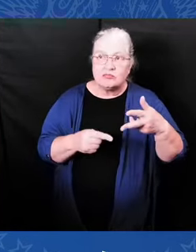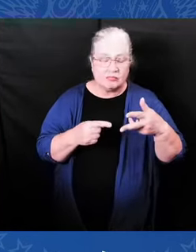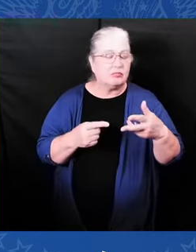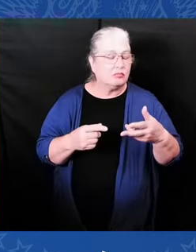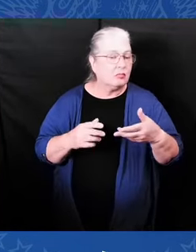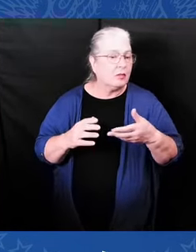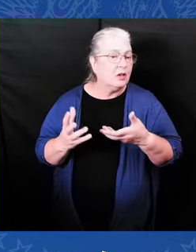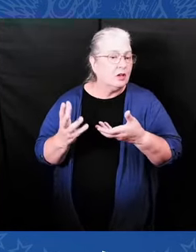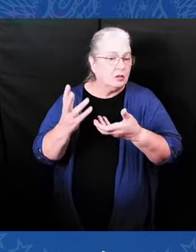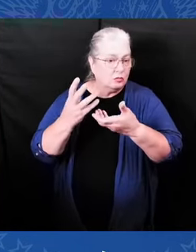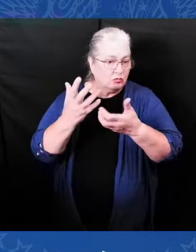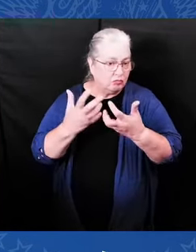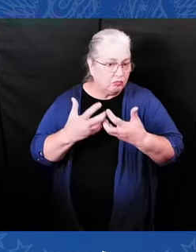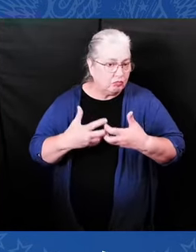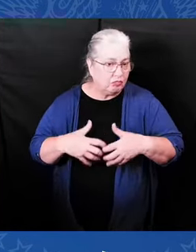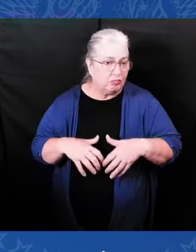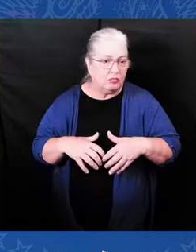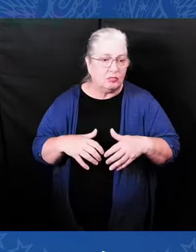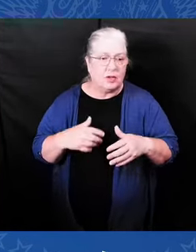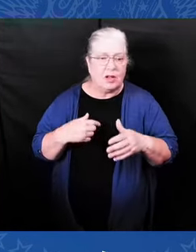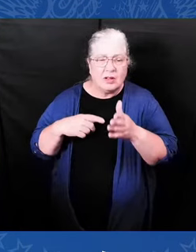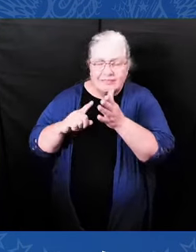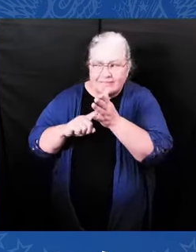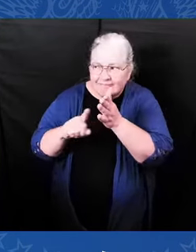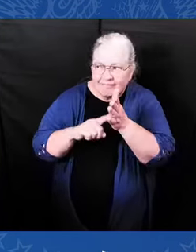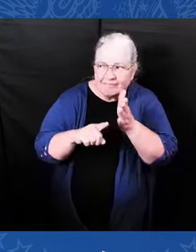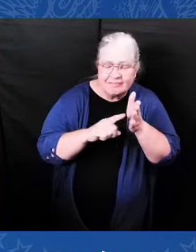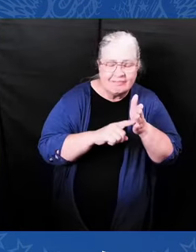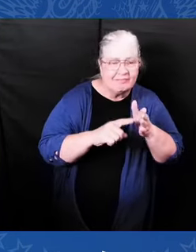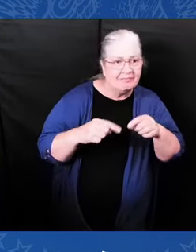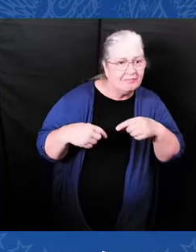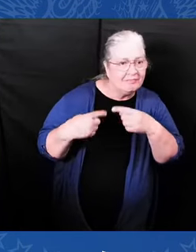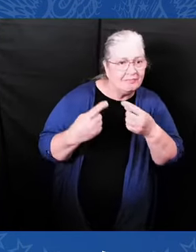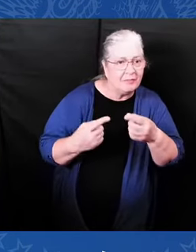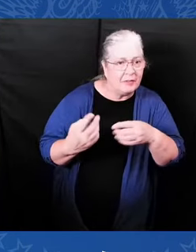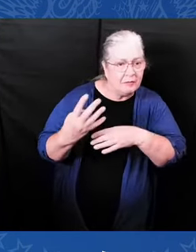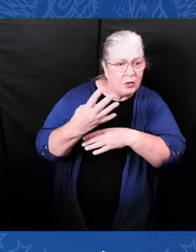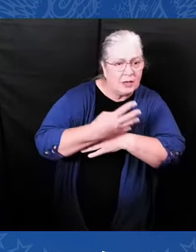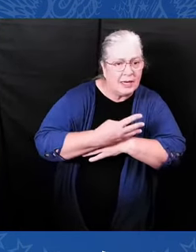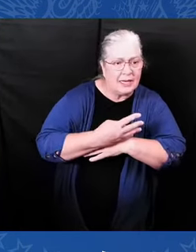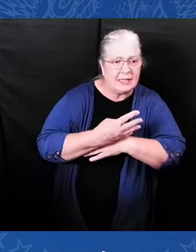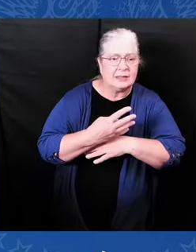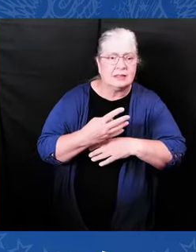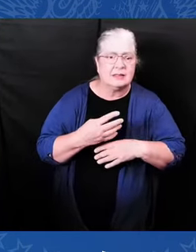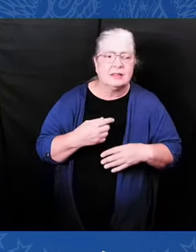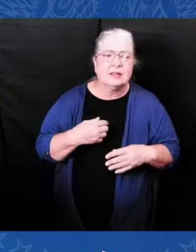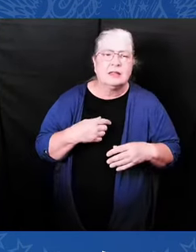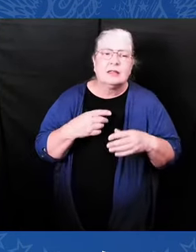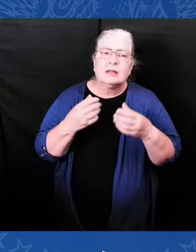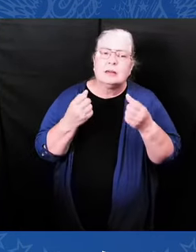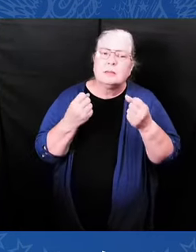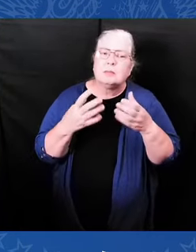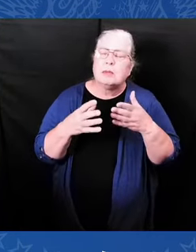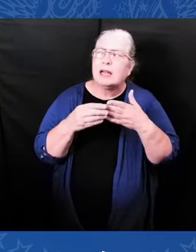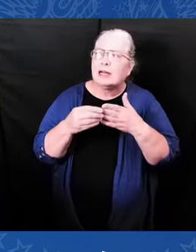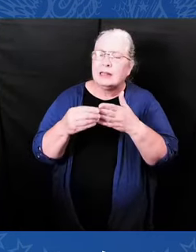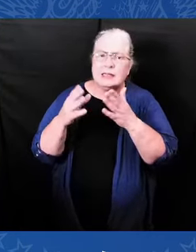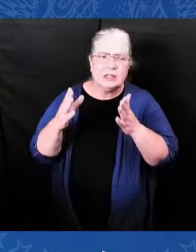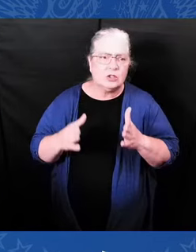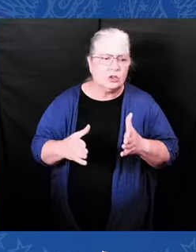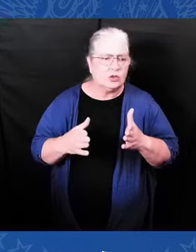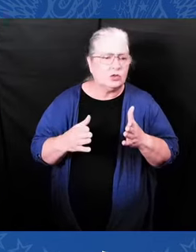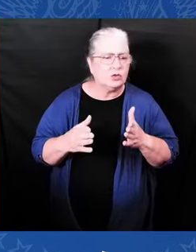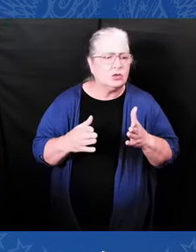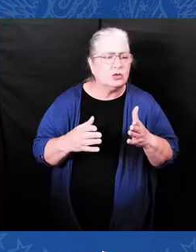there are leaders among us who have made great strides in accomplishing these goals over the years, but